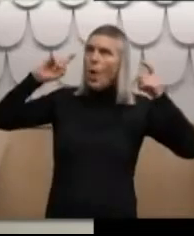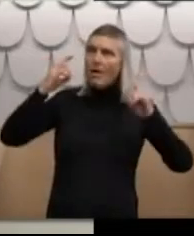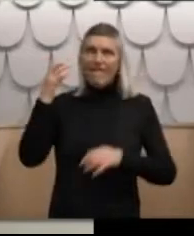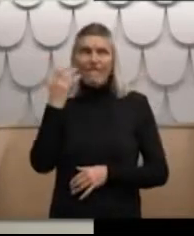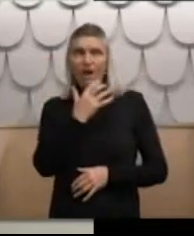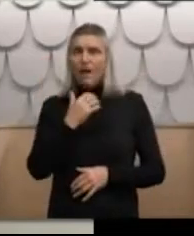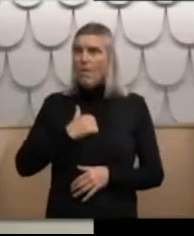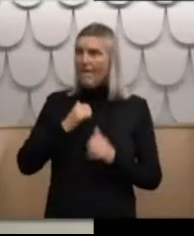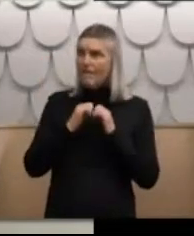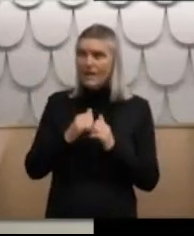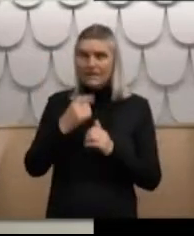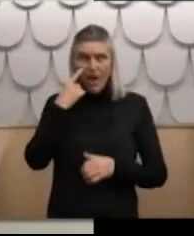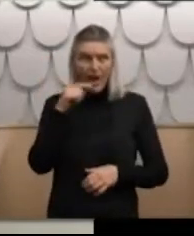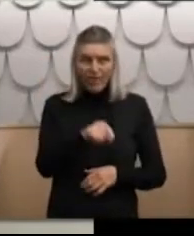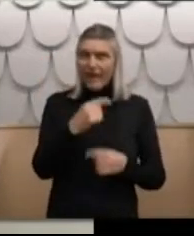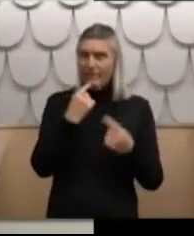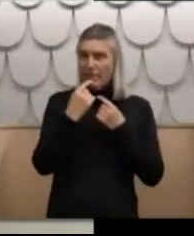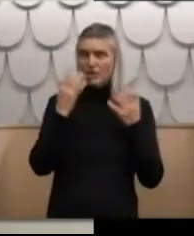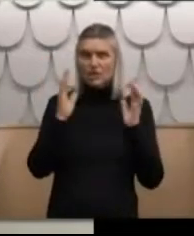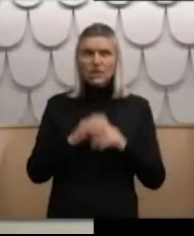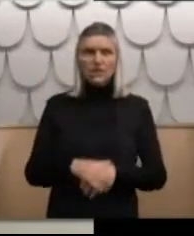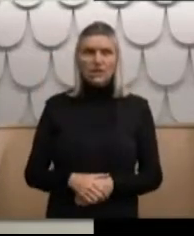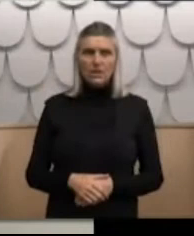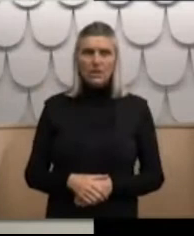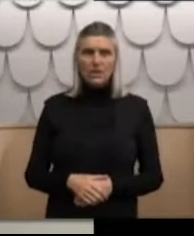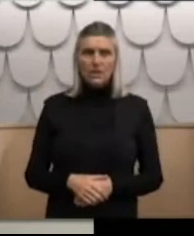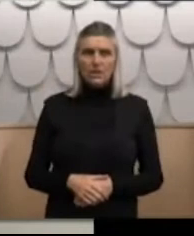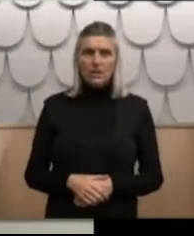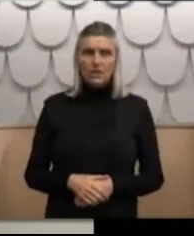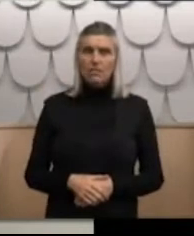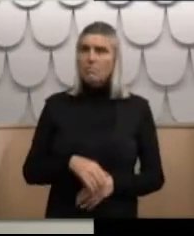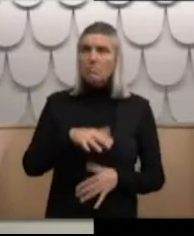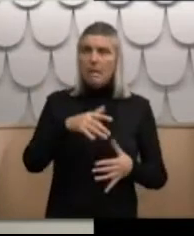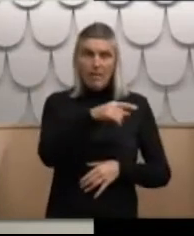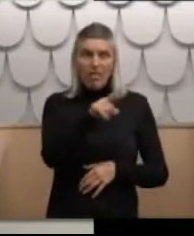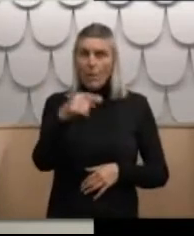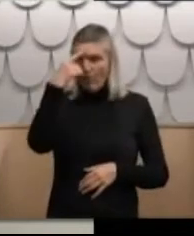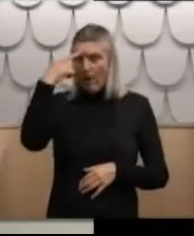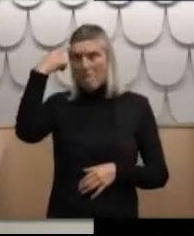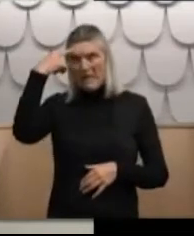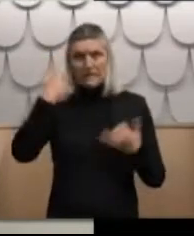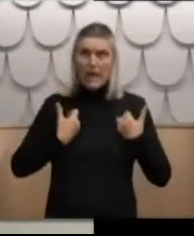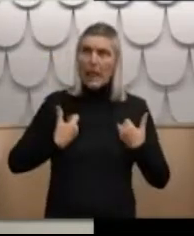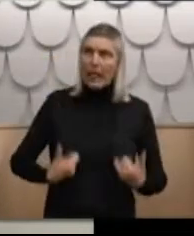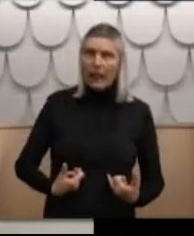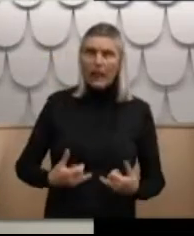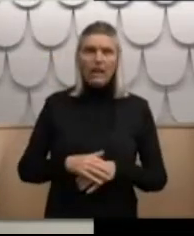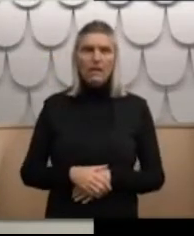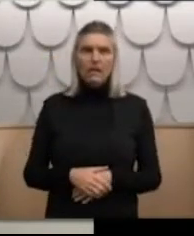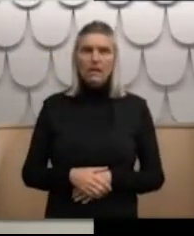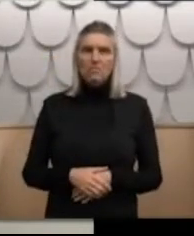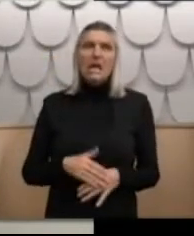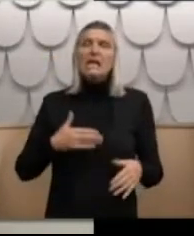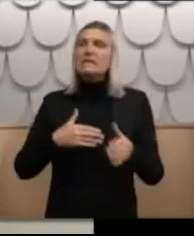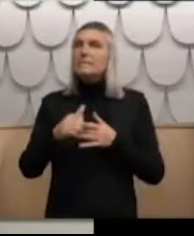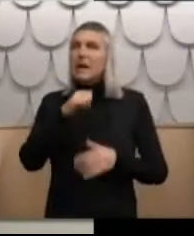think I am mentally ill. It does not matter that I am mentally ill. People just hear me from Lake Ellets and think